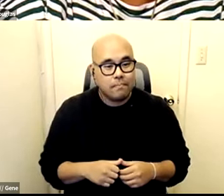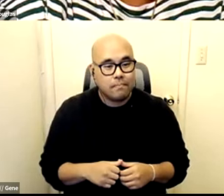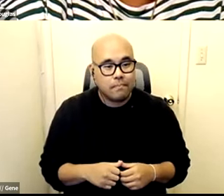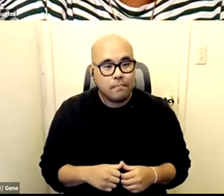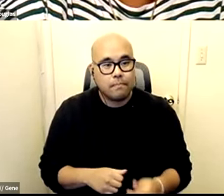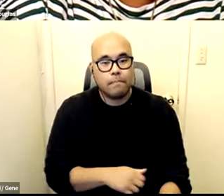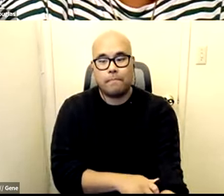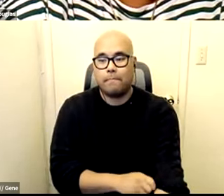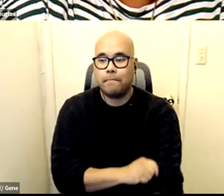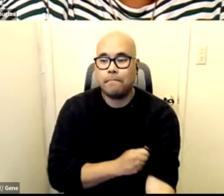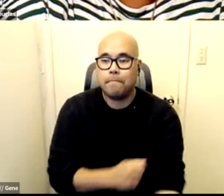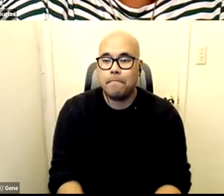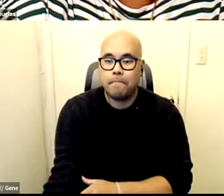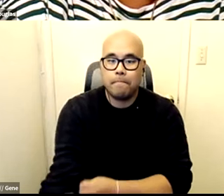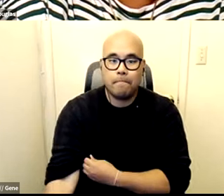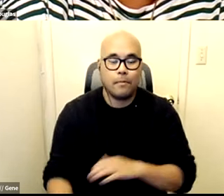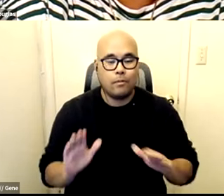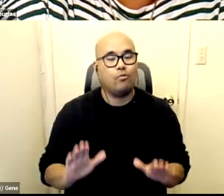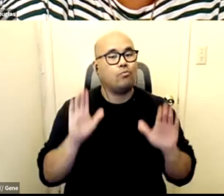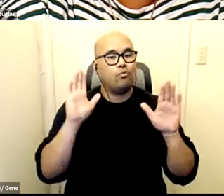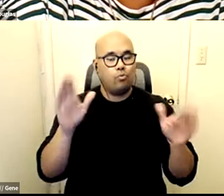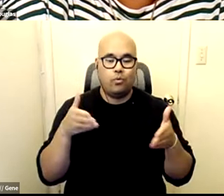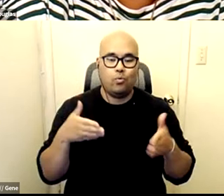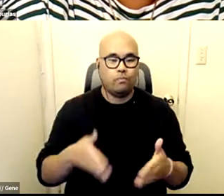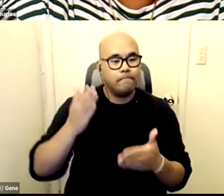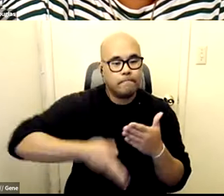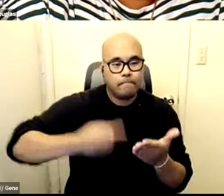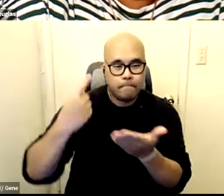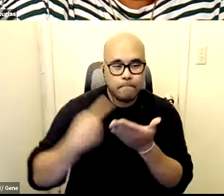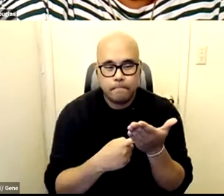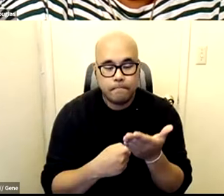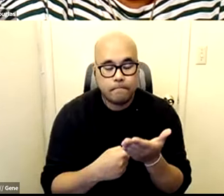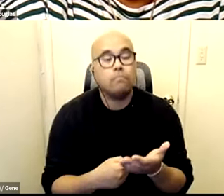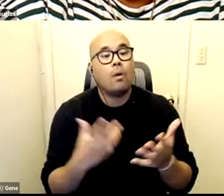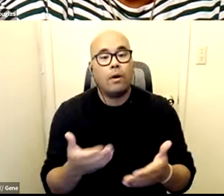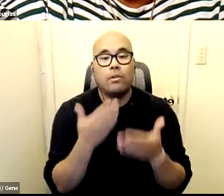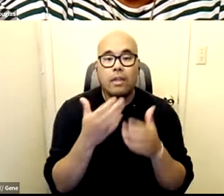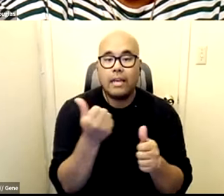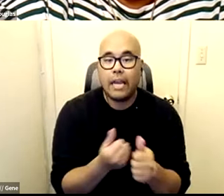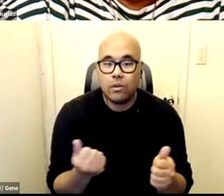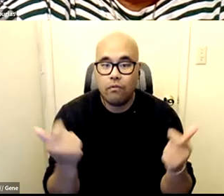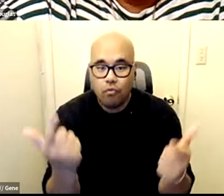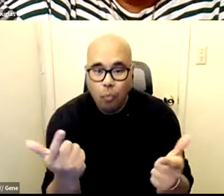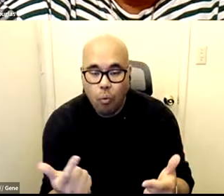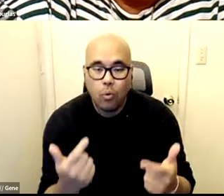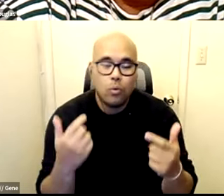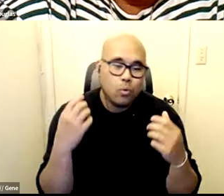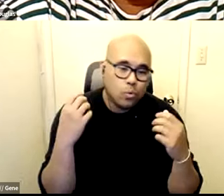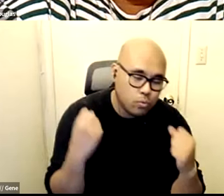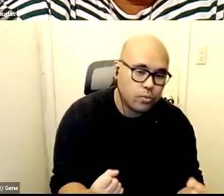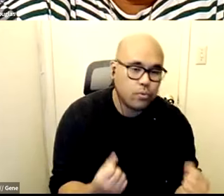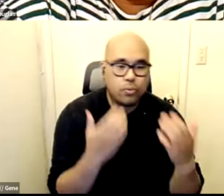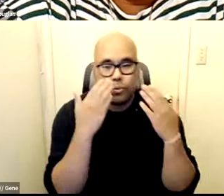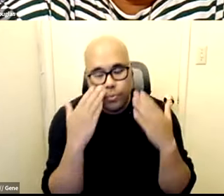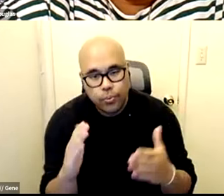brilliant space to end it on um and i just i want to thank each and every one of you so profoundly for sharing your